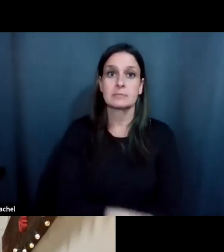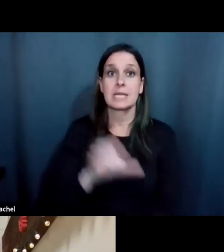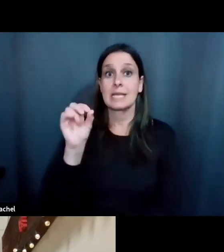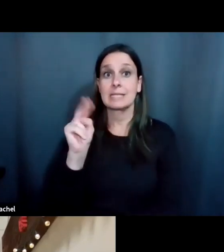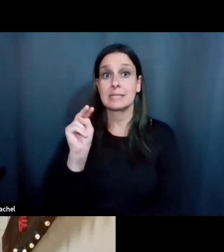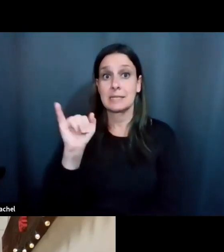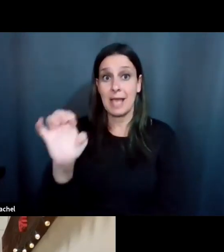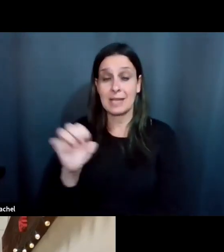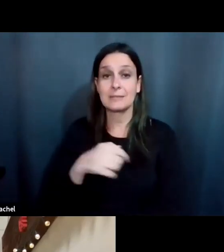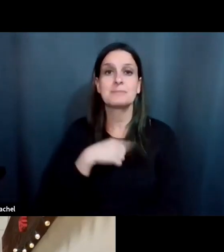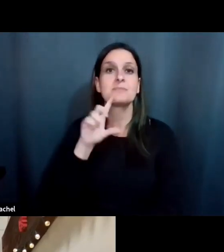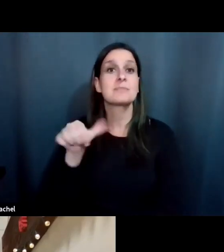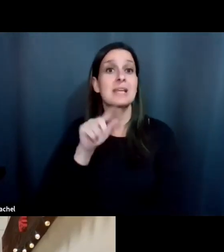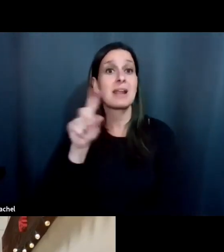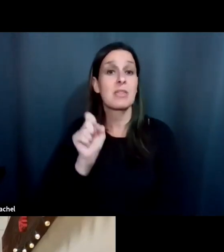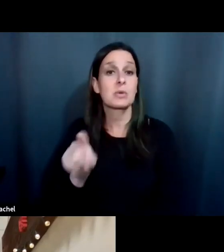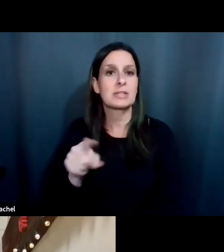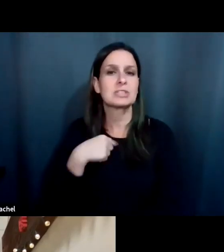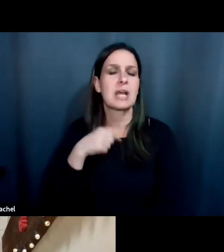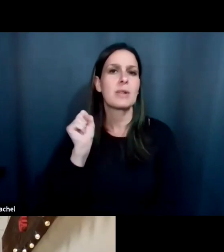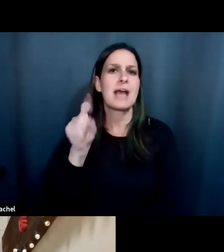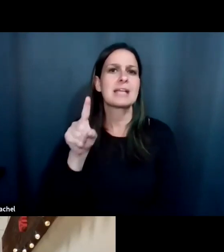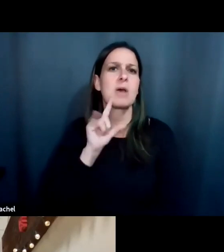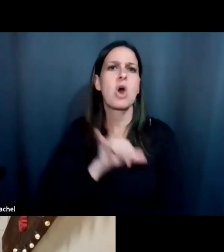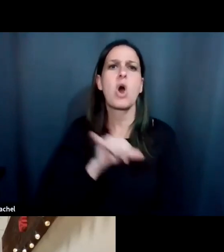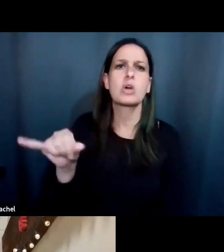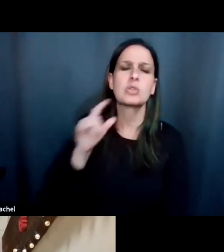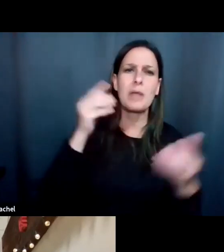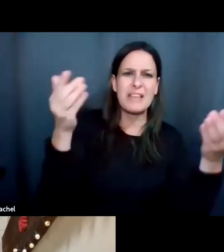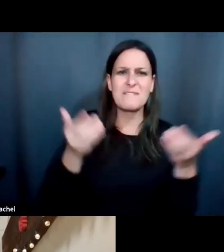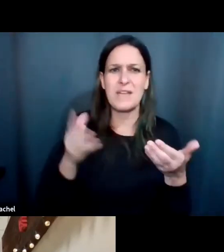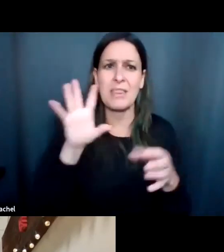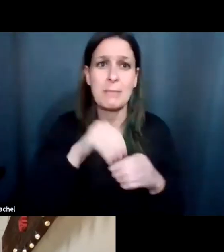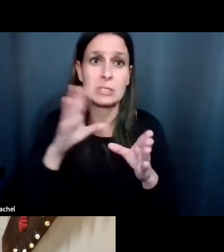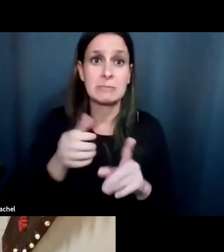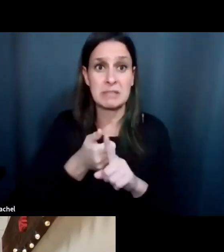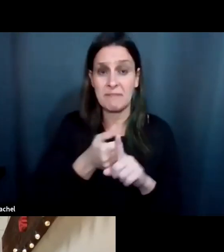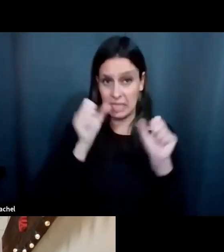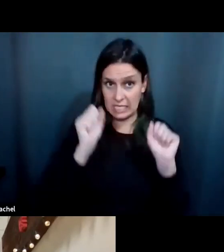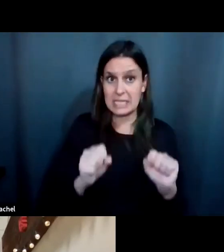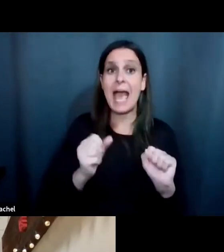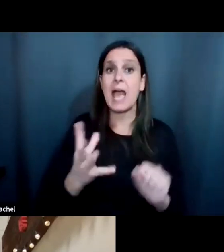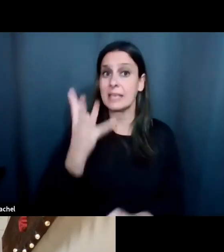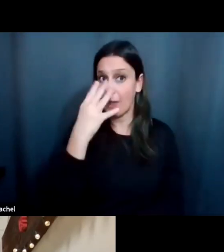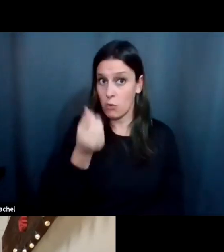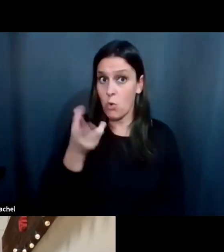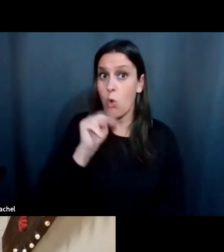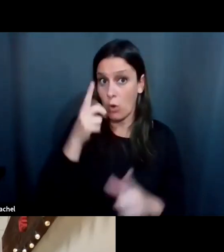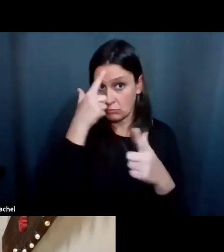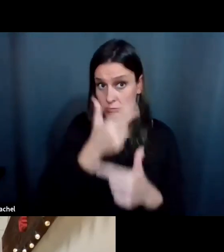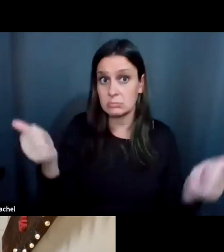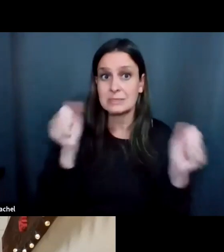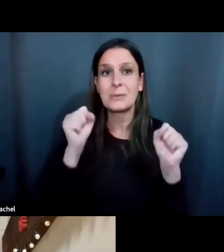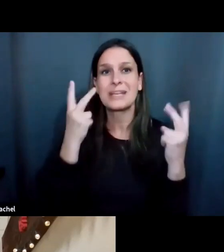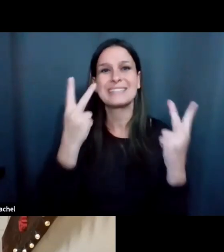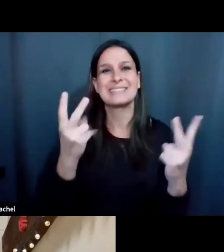great. Um, uh, there's another question I'm going to ask, but I'm also going to invite our participants to, um, turn on their cameras so we